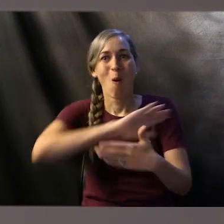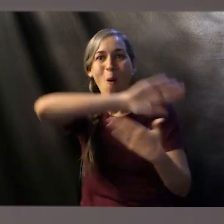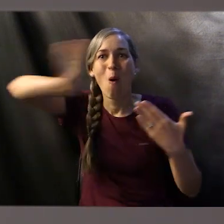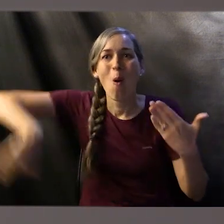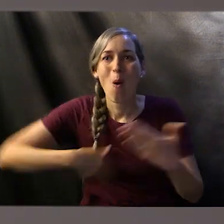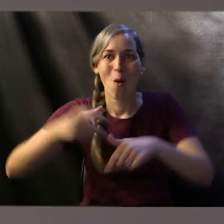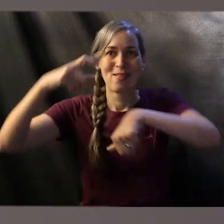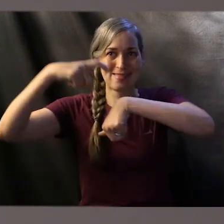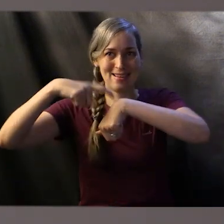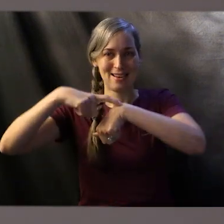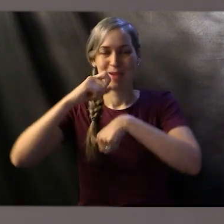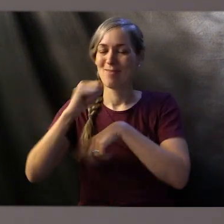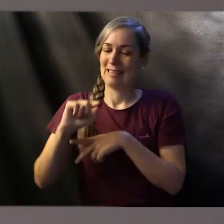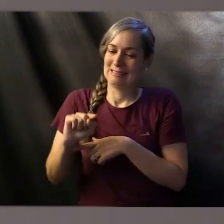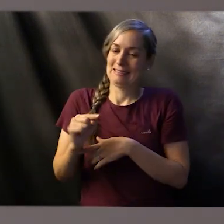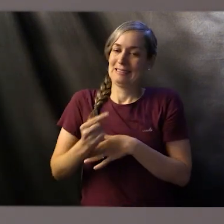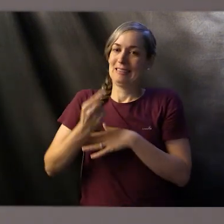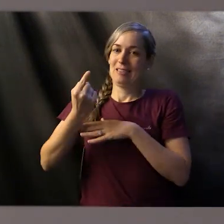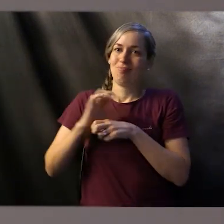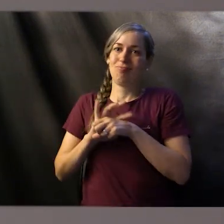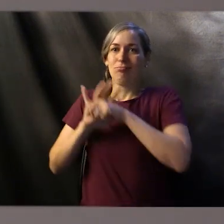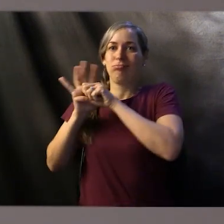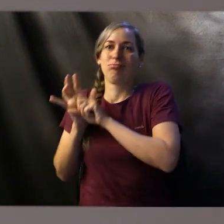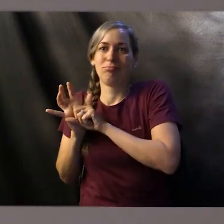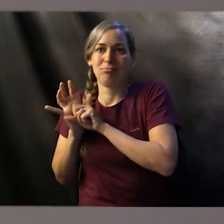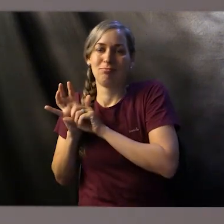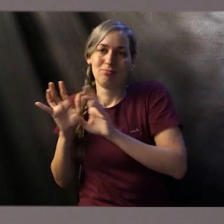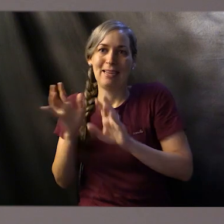every season, not just during a situation like this.